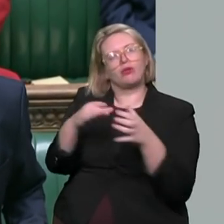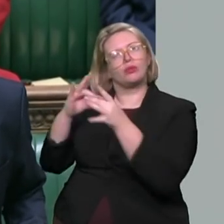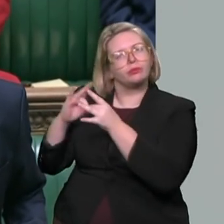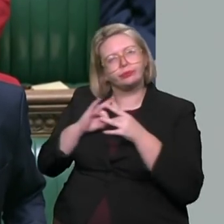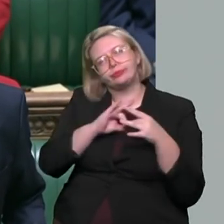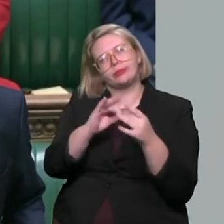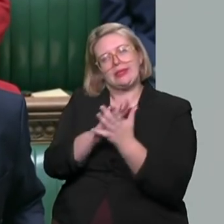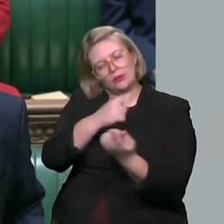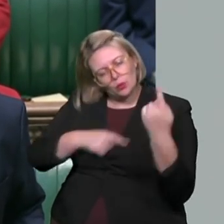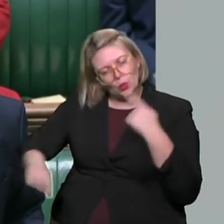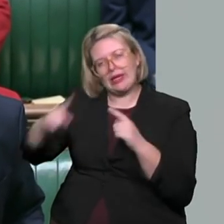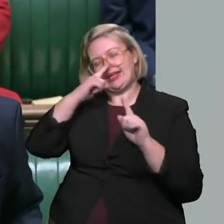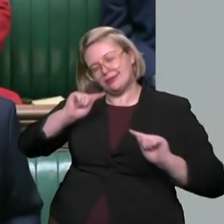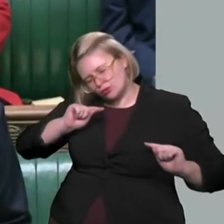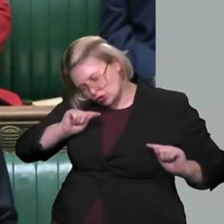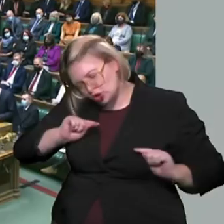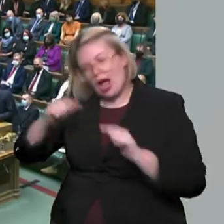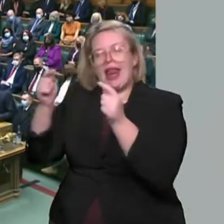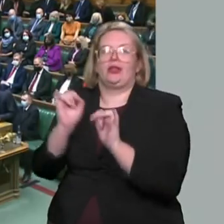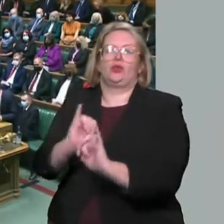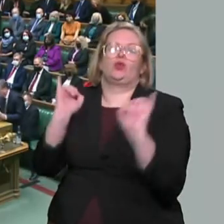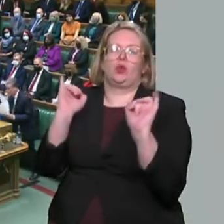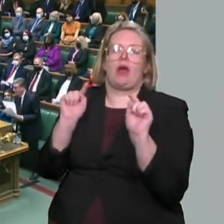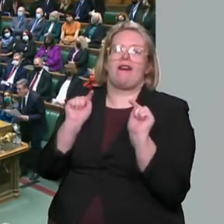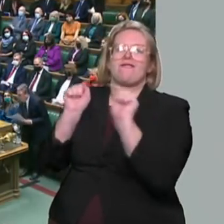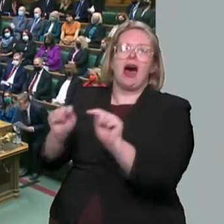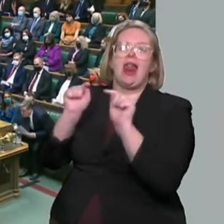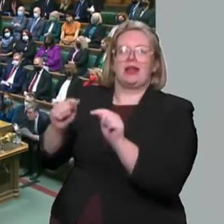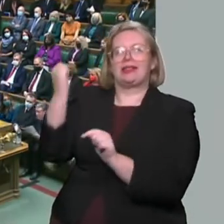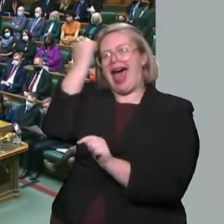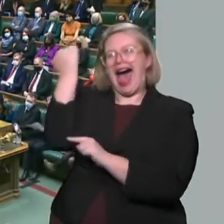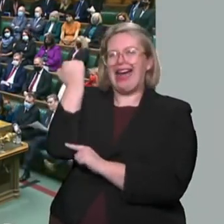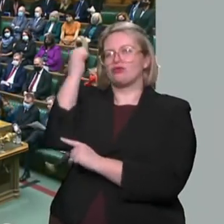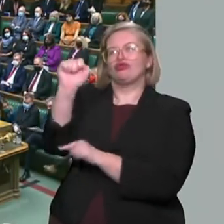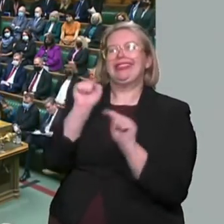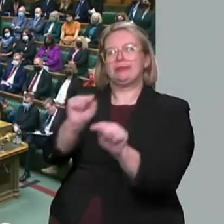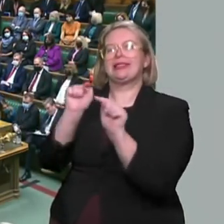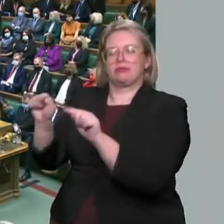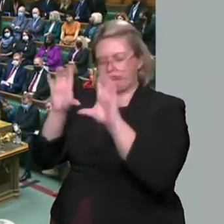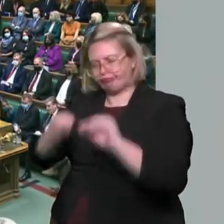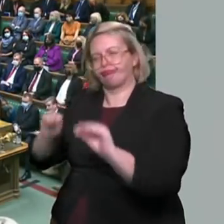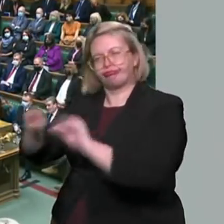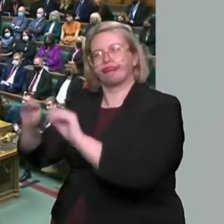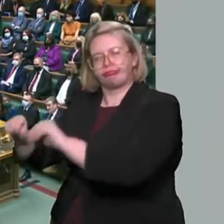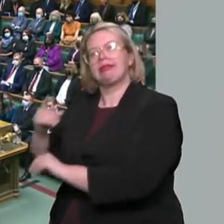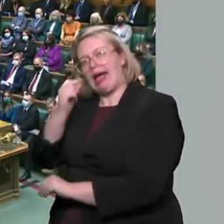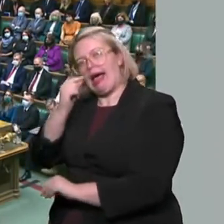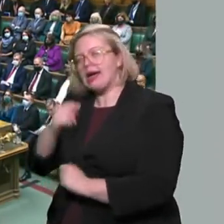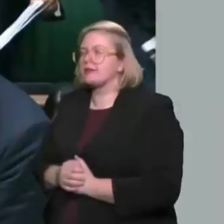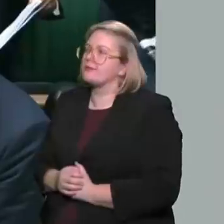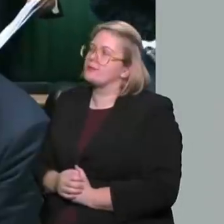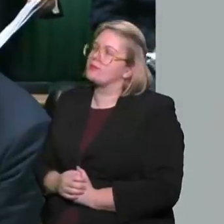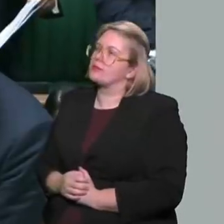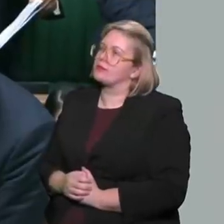extremism and its enablers together? Mr Speaker, I am delighted to